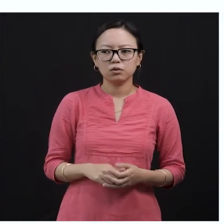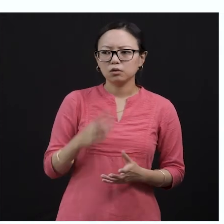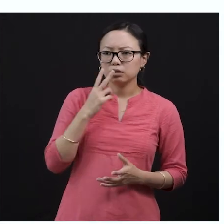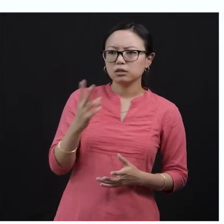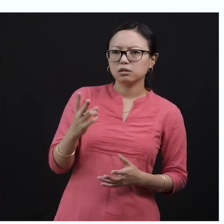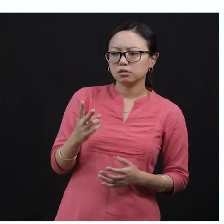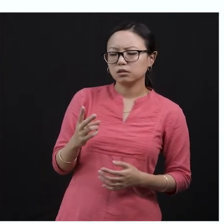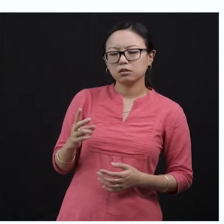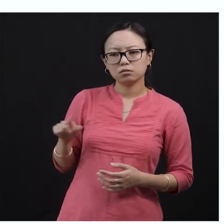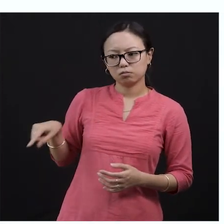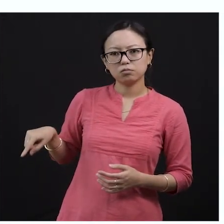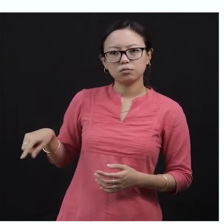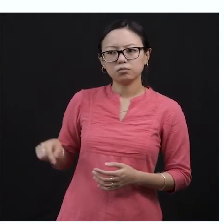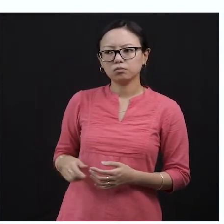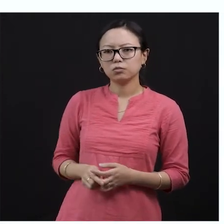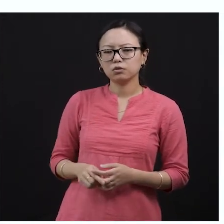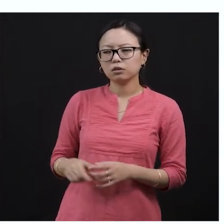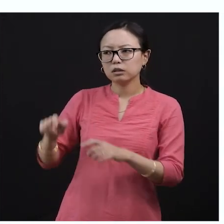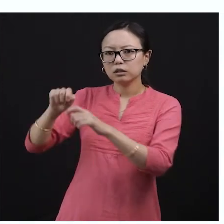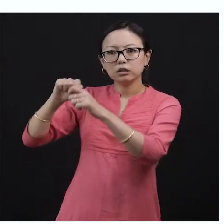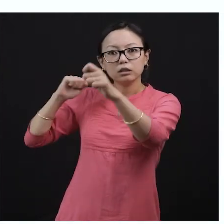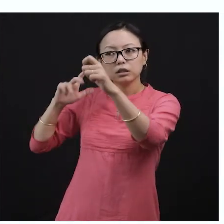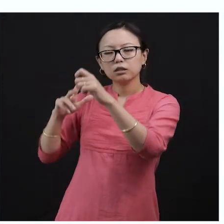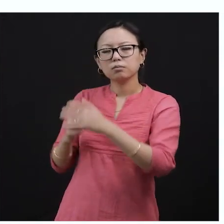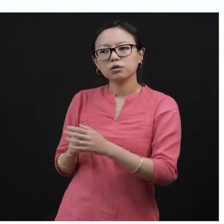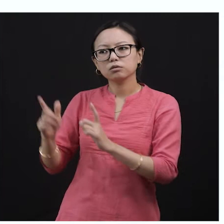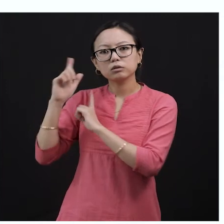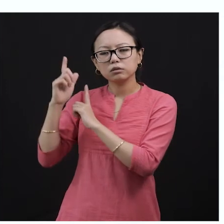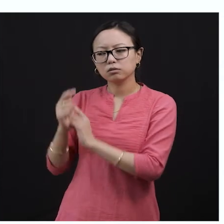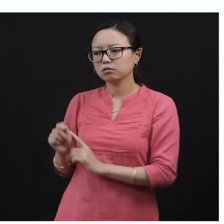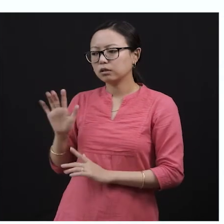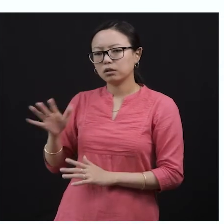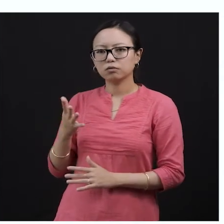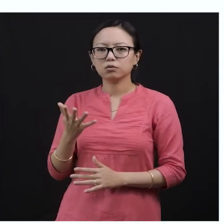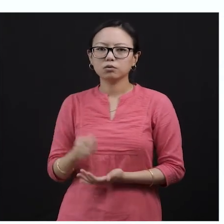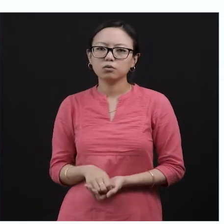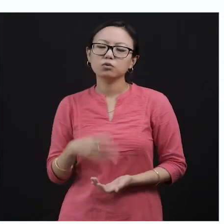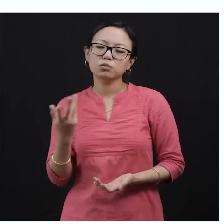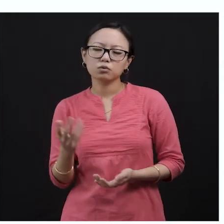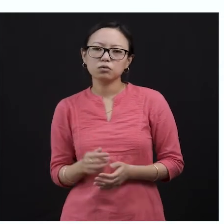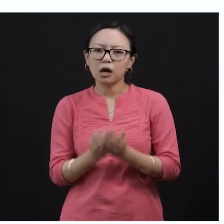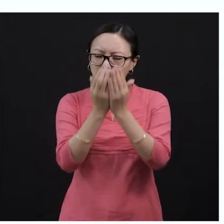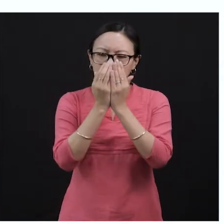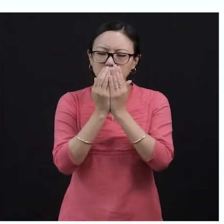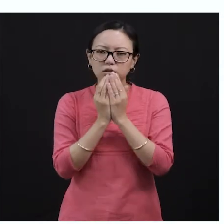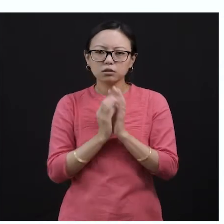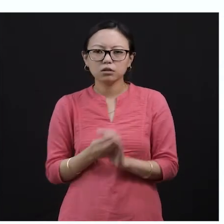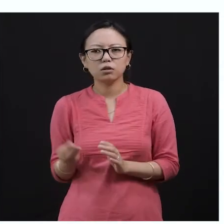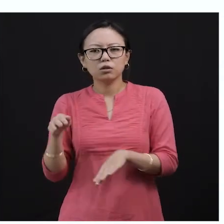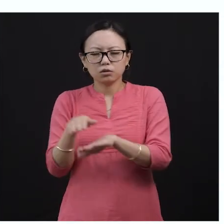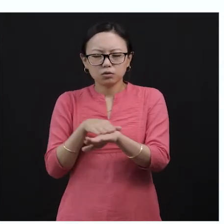boy was not armed with all these weapons, the squirrel began to get close to the boy,